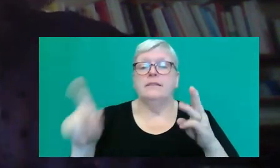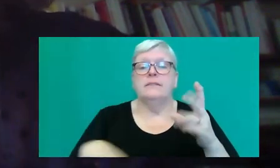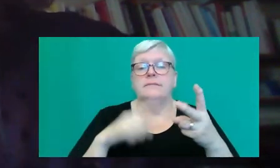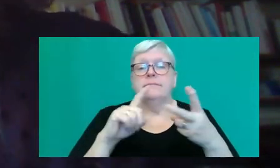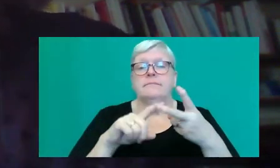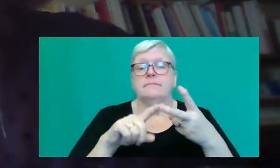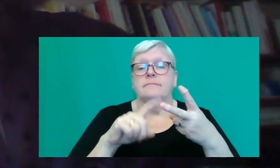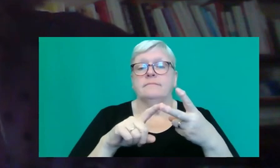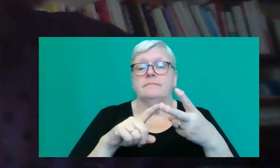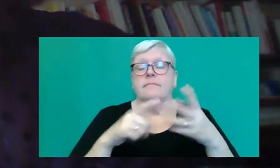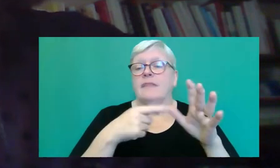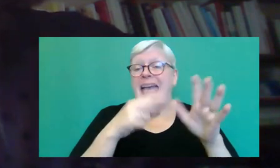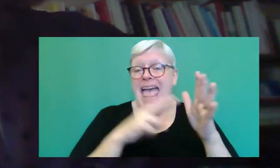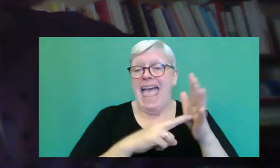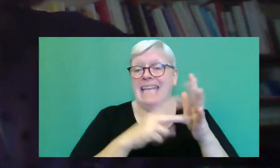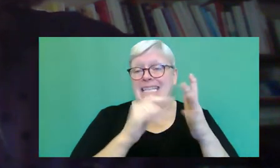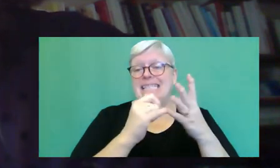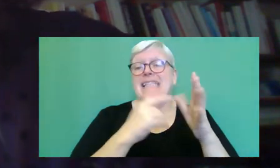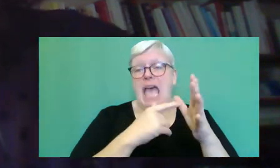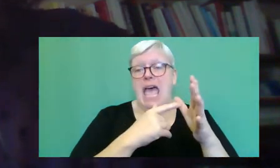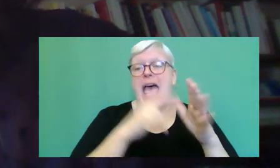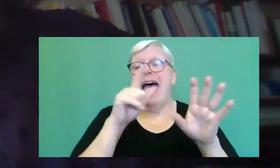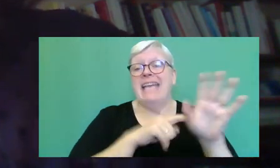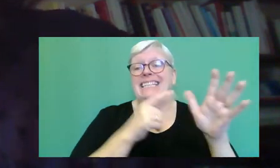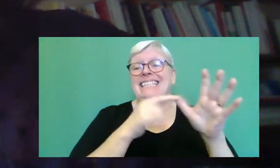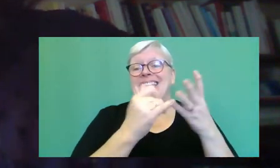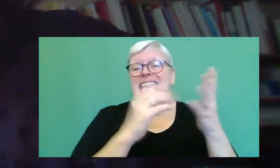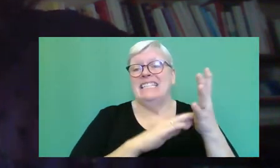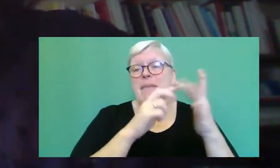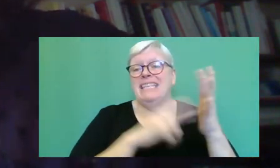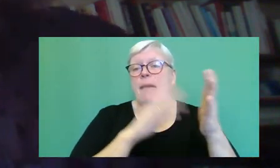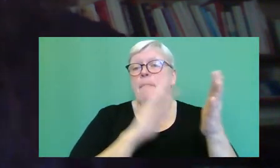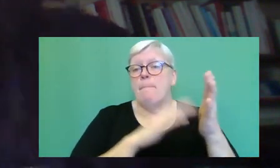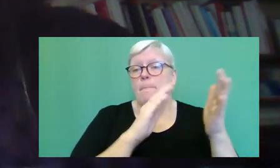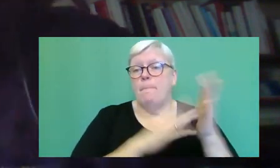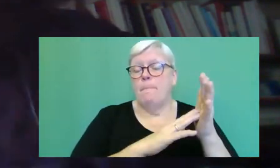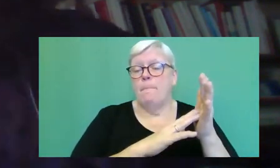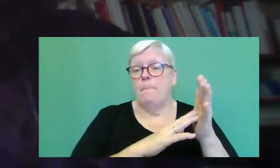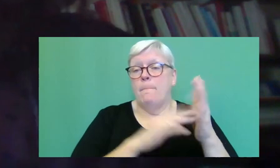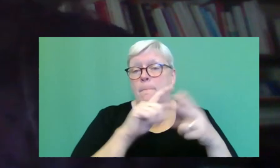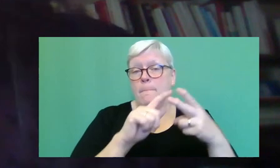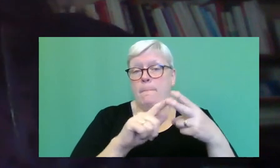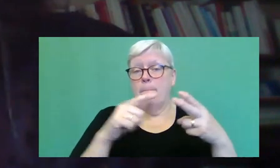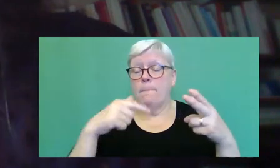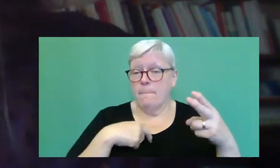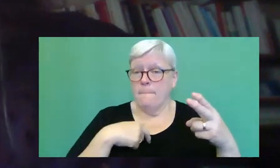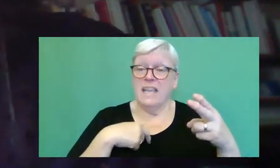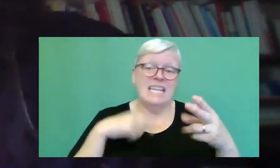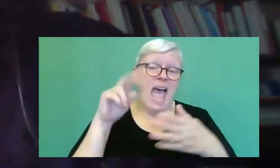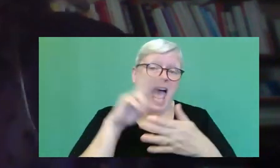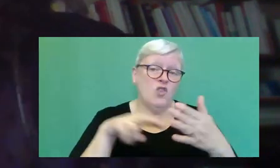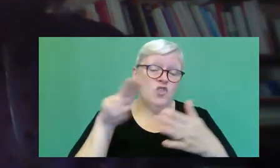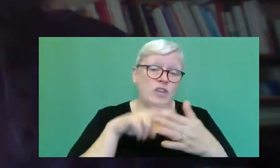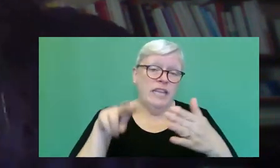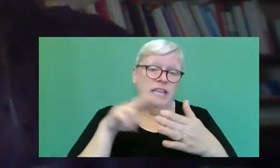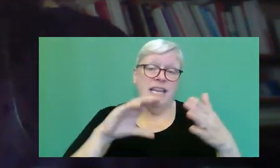Anissa, the mother, Yasmin's mother. So I, my reading again of the novel is that the